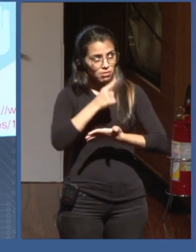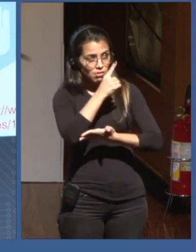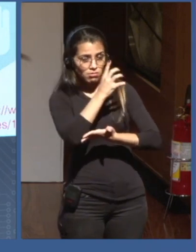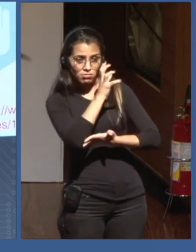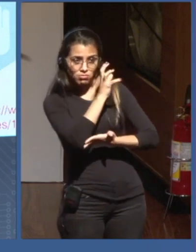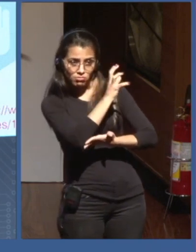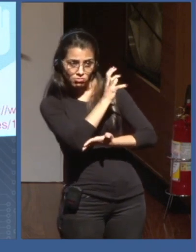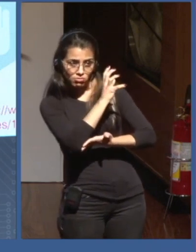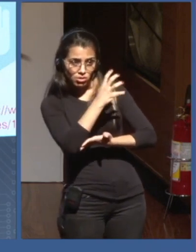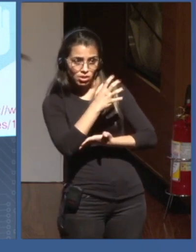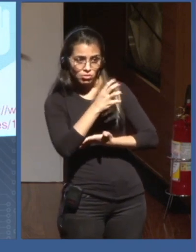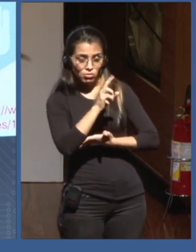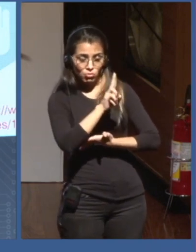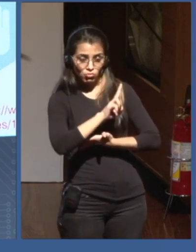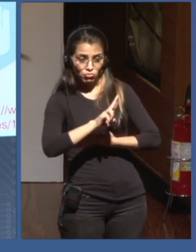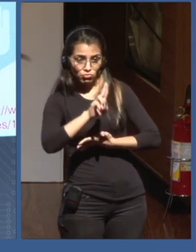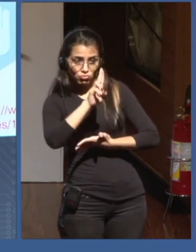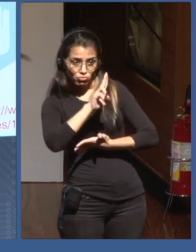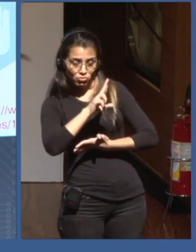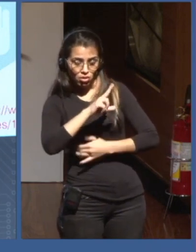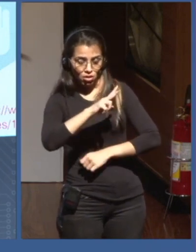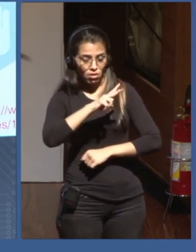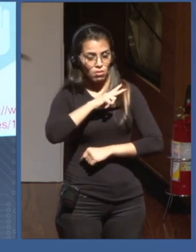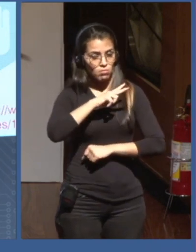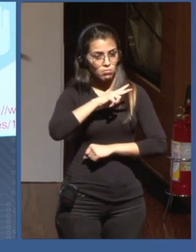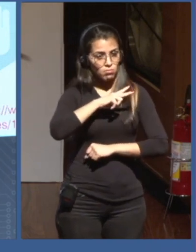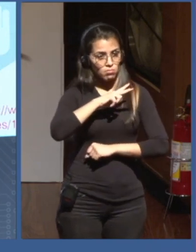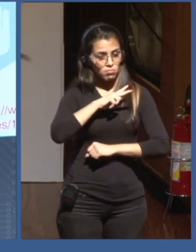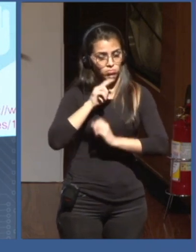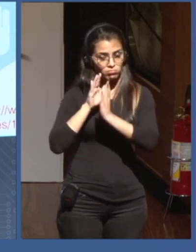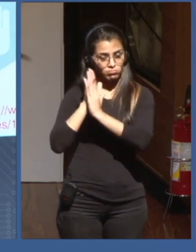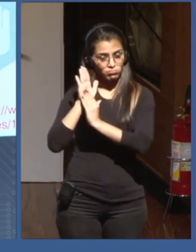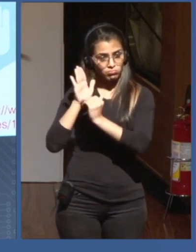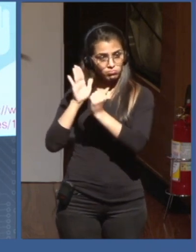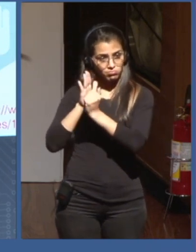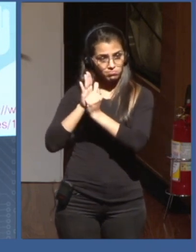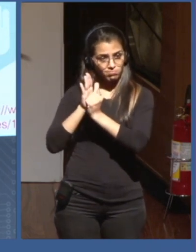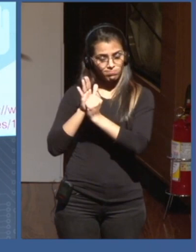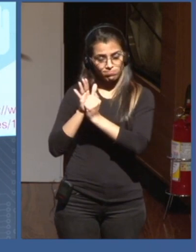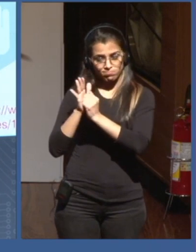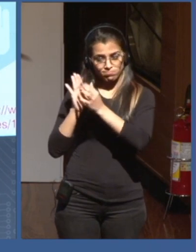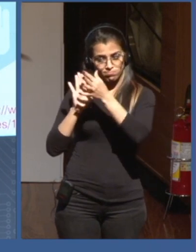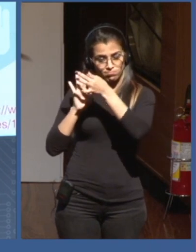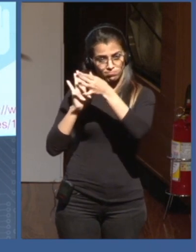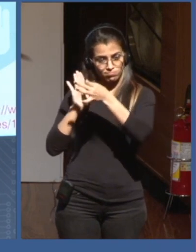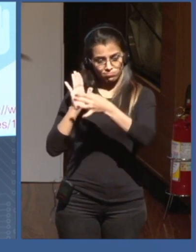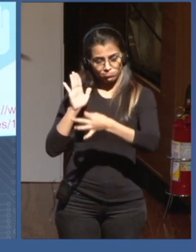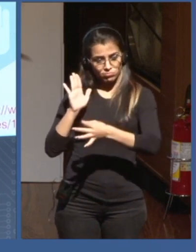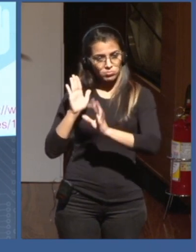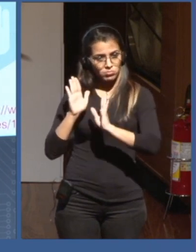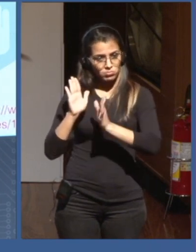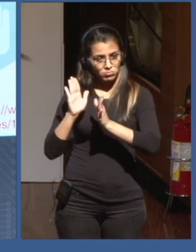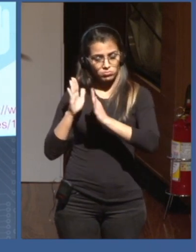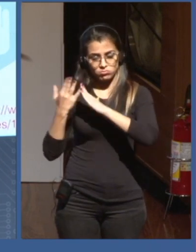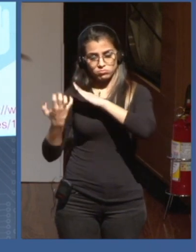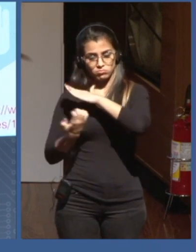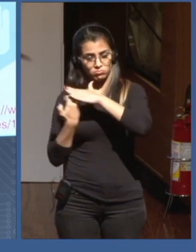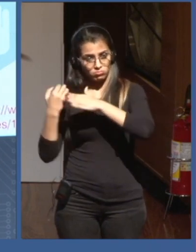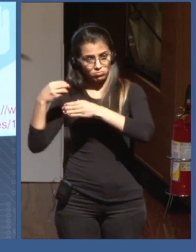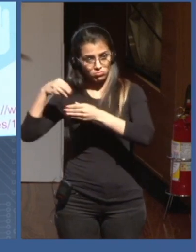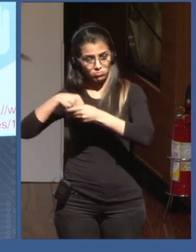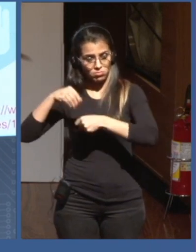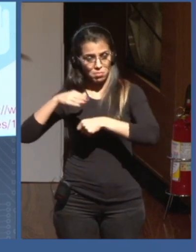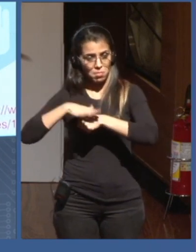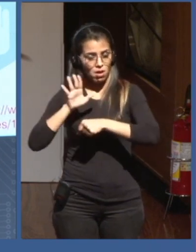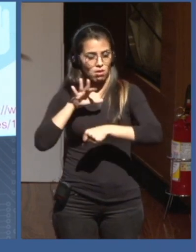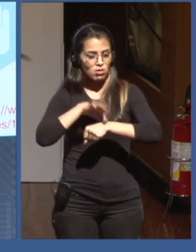across industries and geographies, and is safer than other ways of sharing data. The worst way